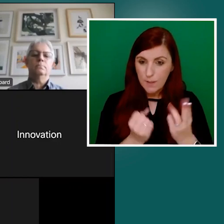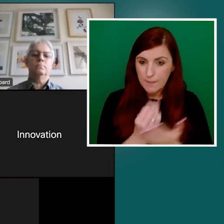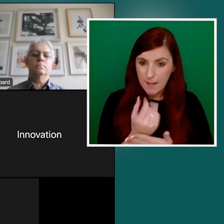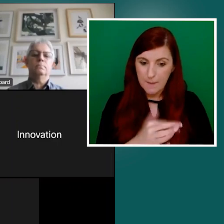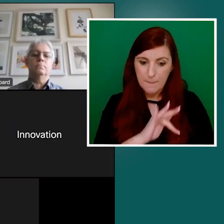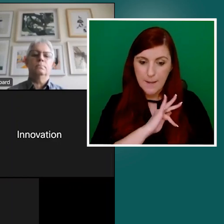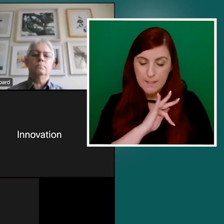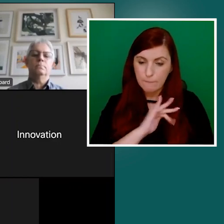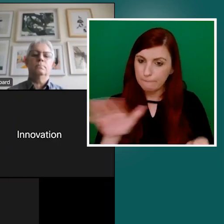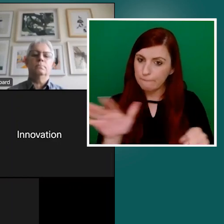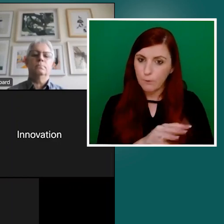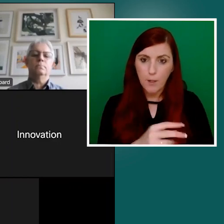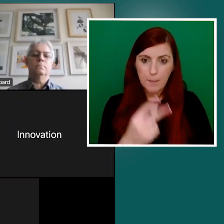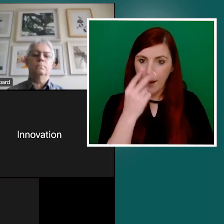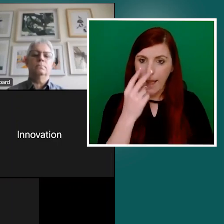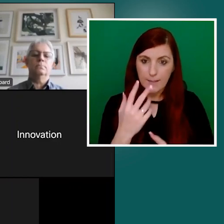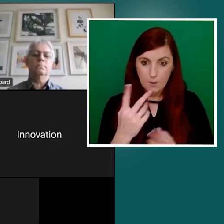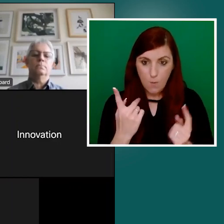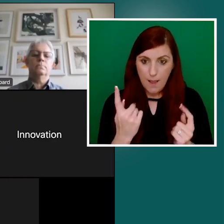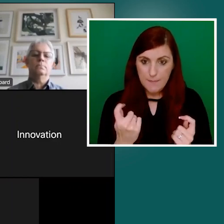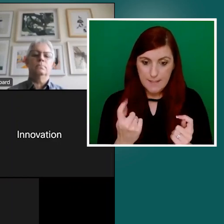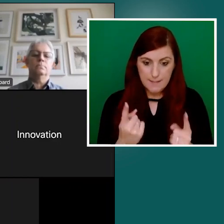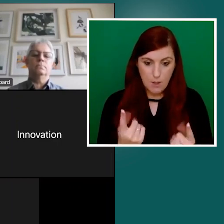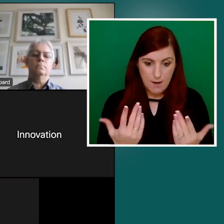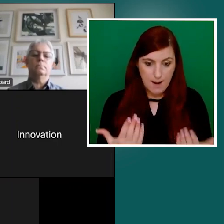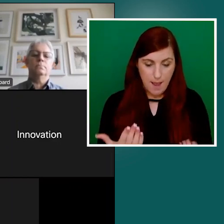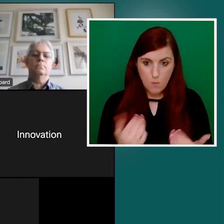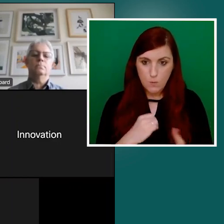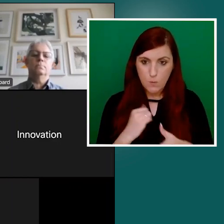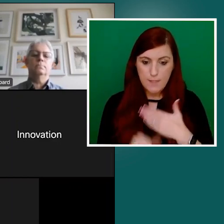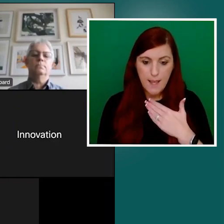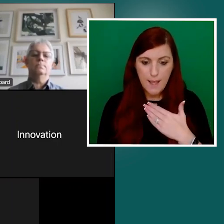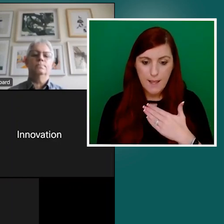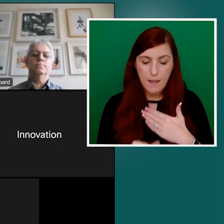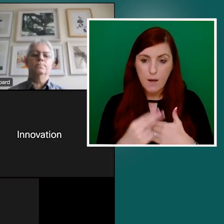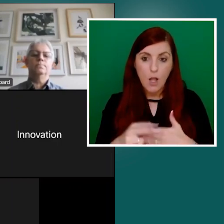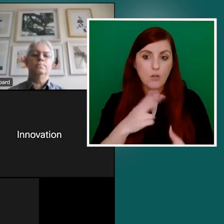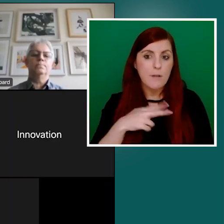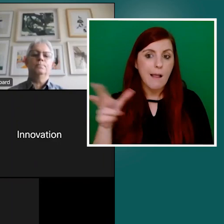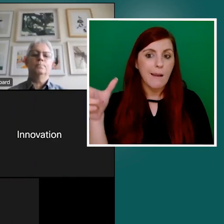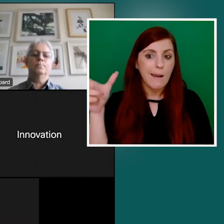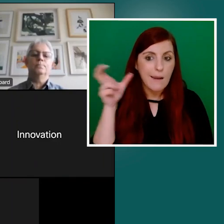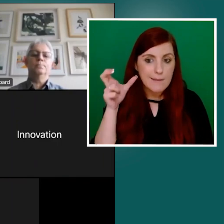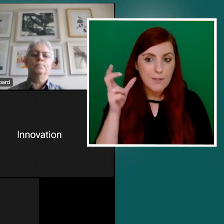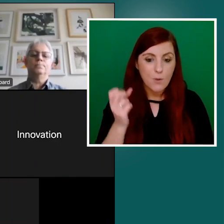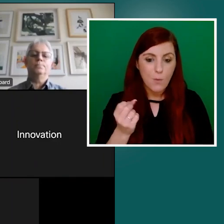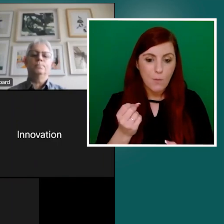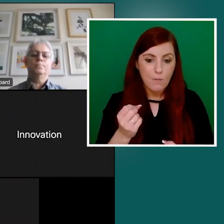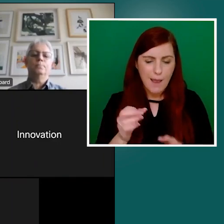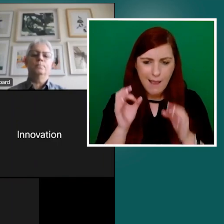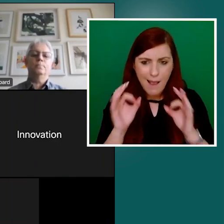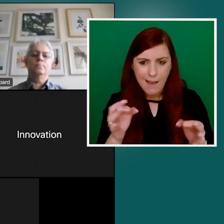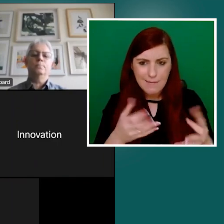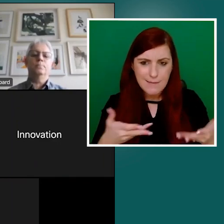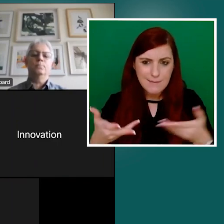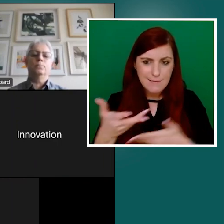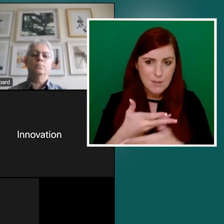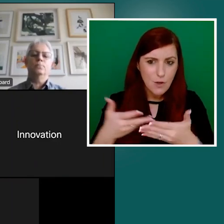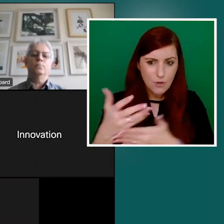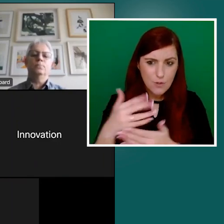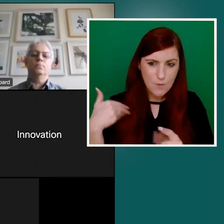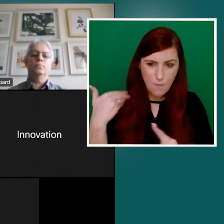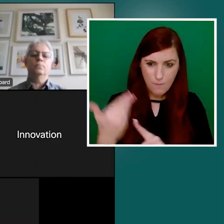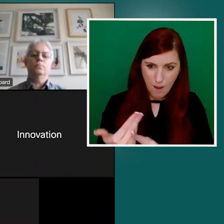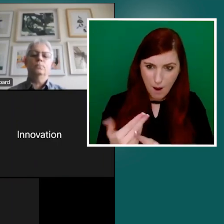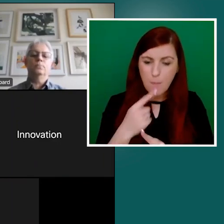I'm sitting here today, not only listening to the excellent discussion that we've had thus far, but I'm actually reading